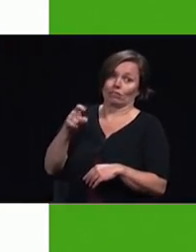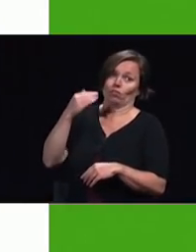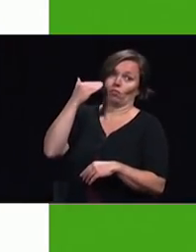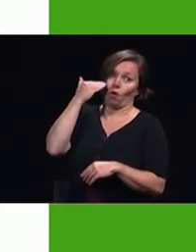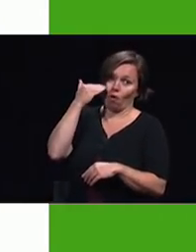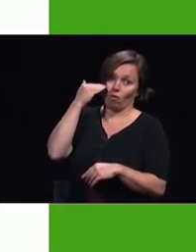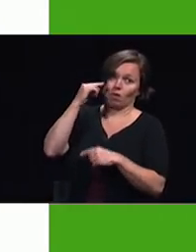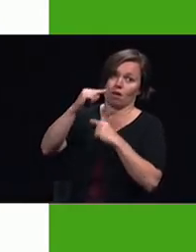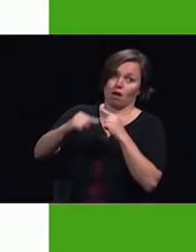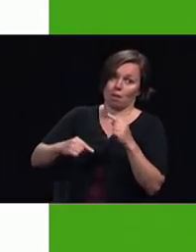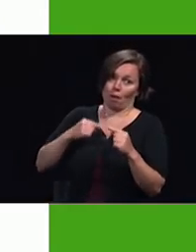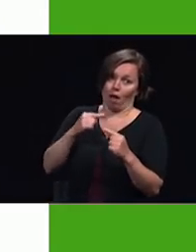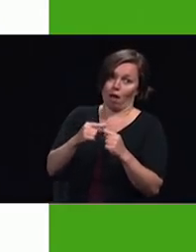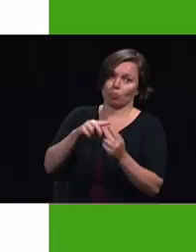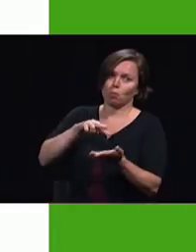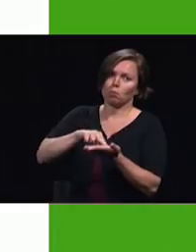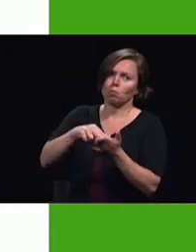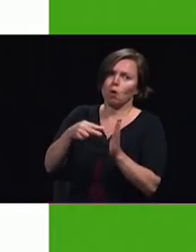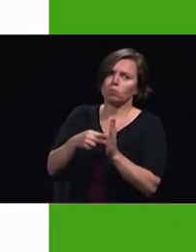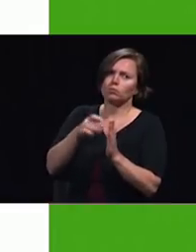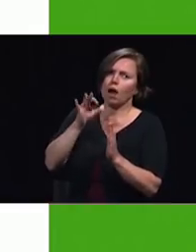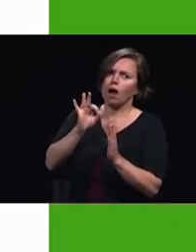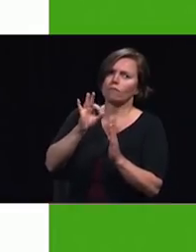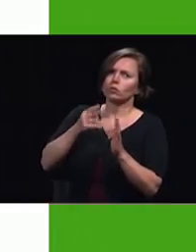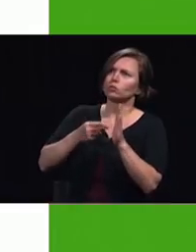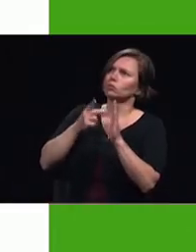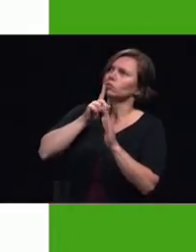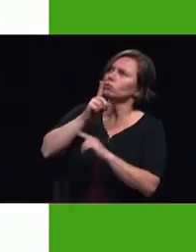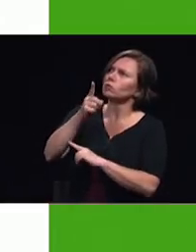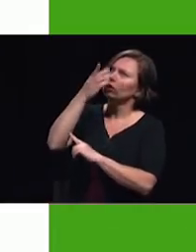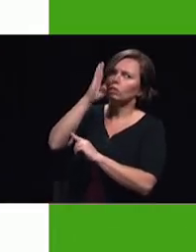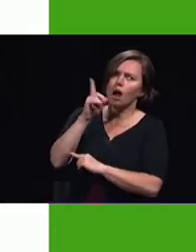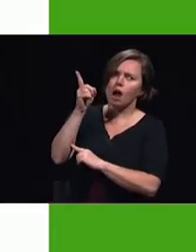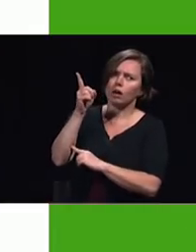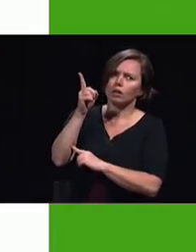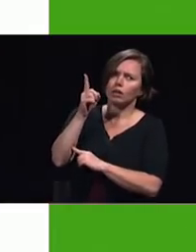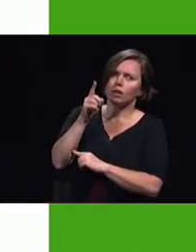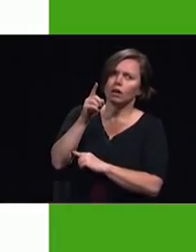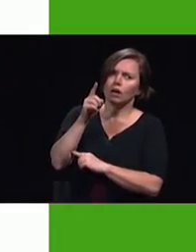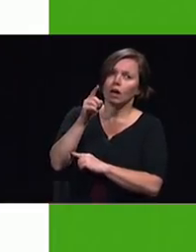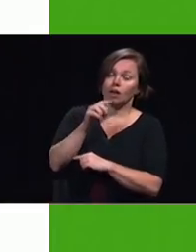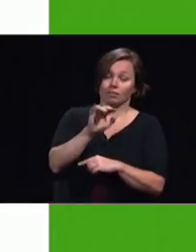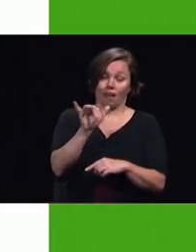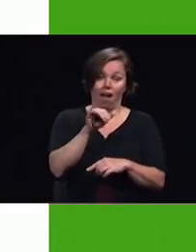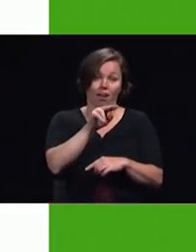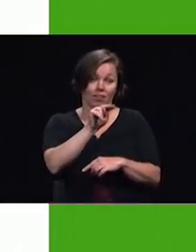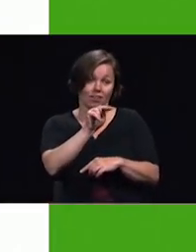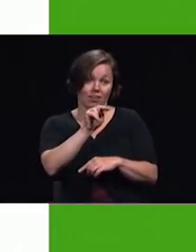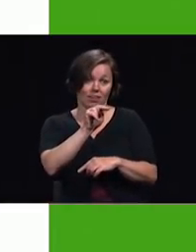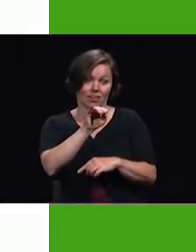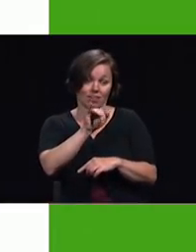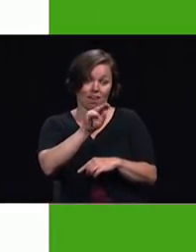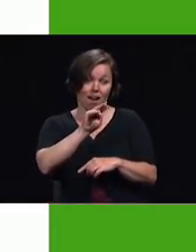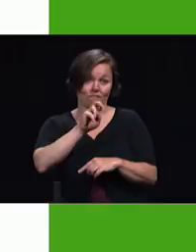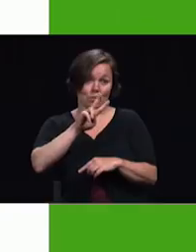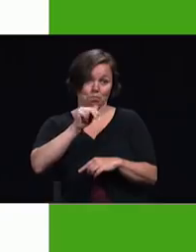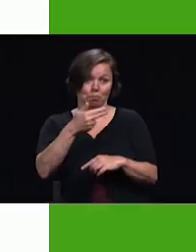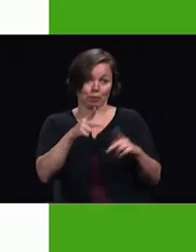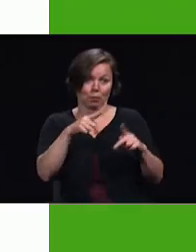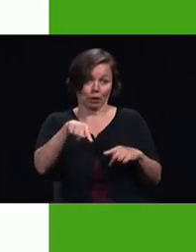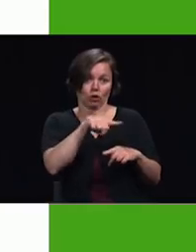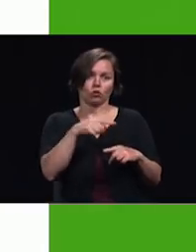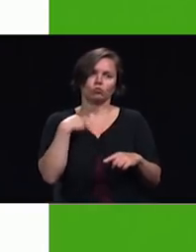and purposes of the true God as were the Ninevites of old Christ's ambassadors are to point men to the